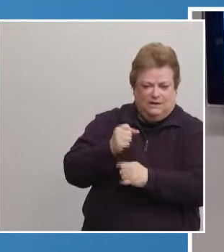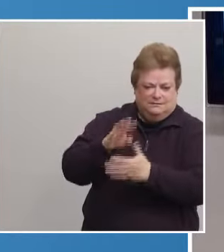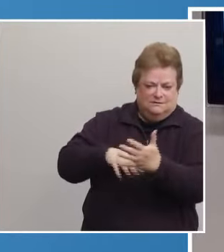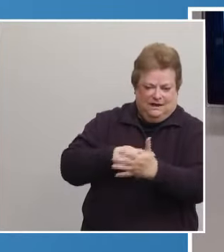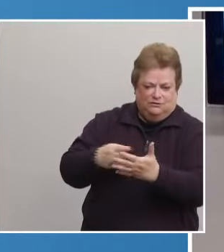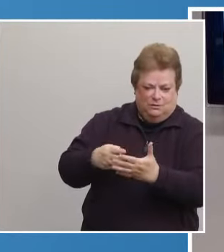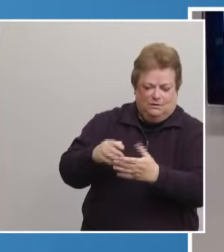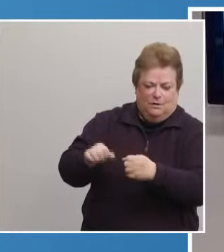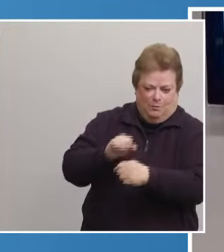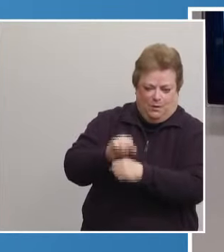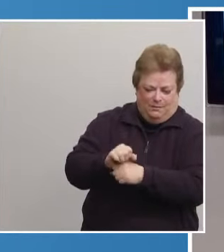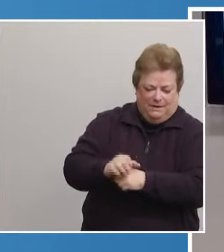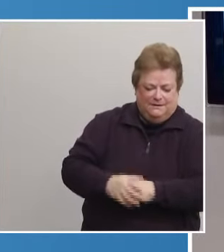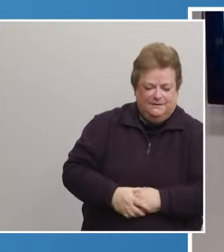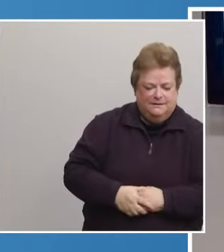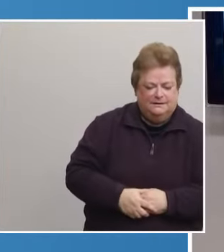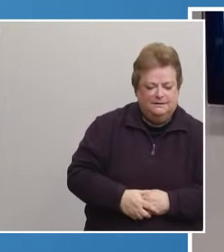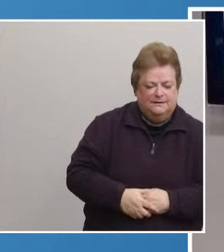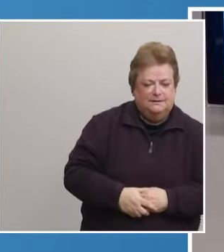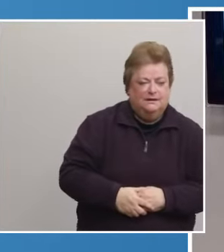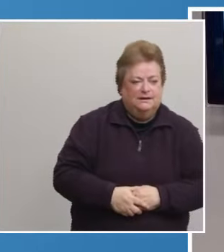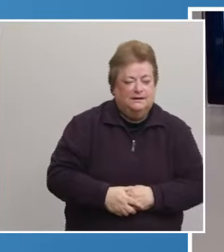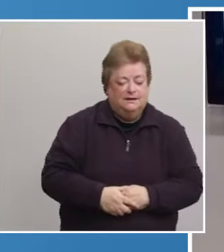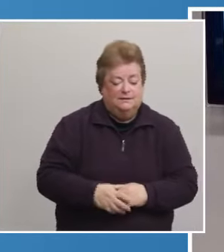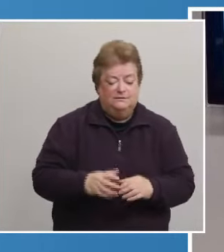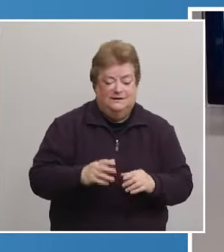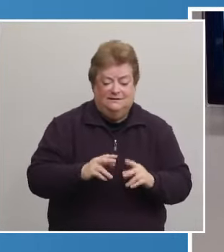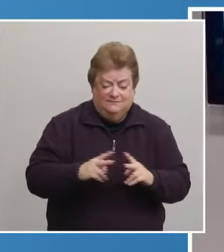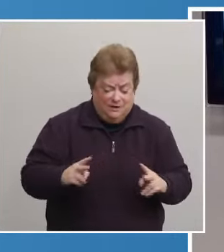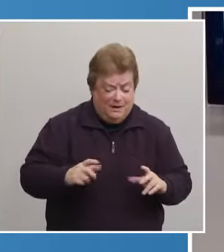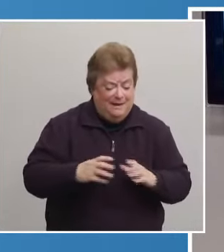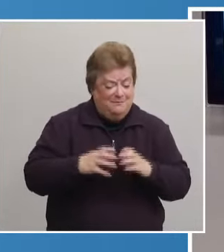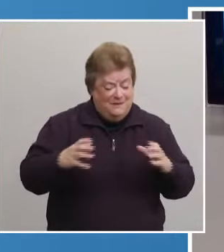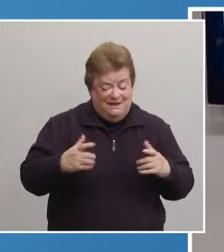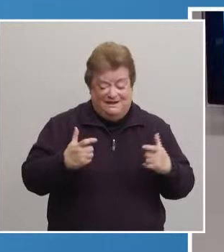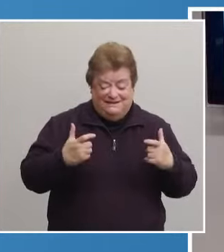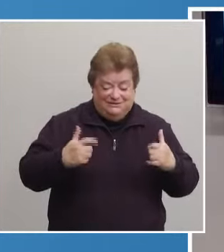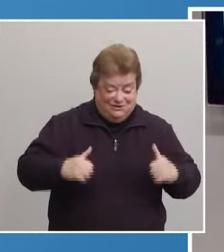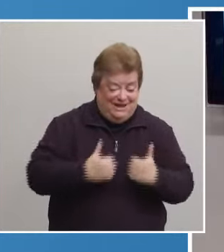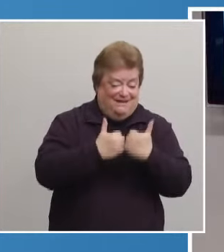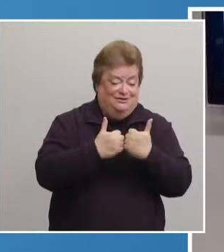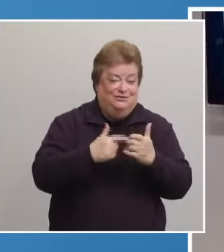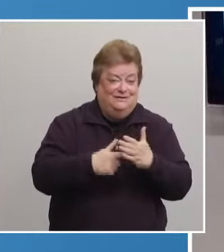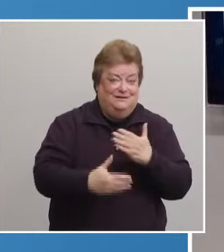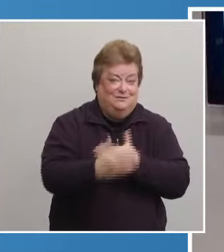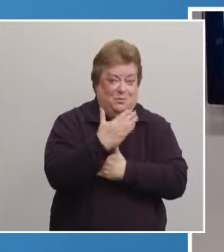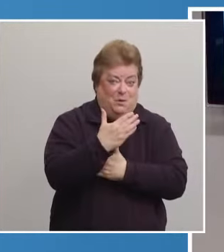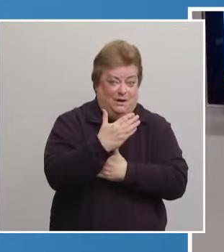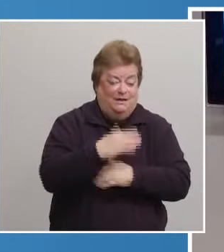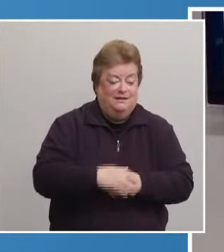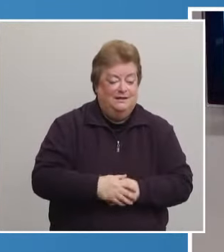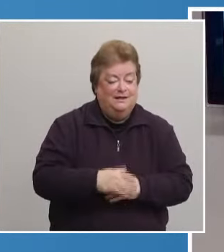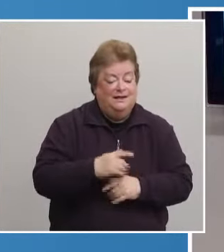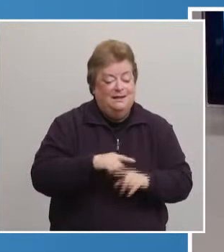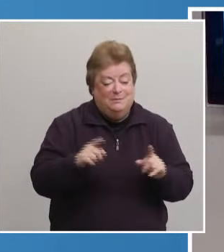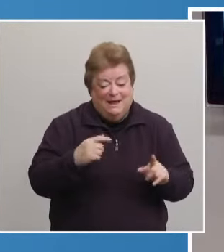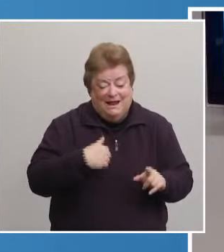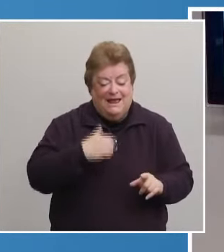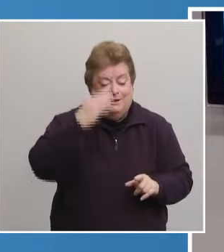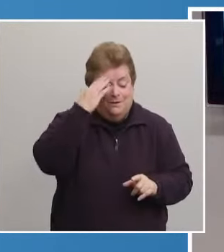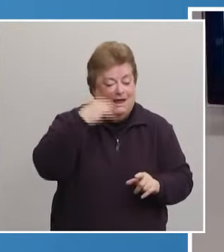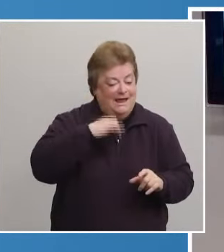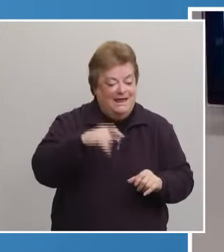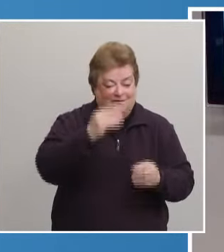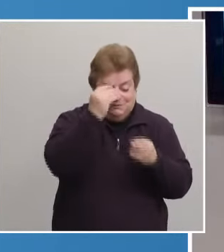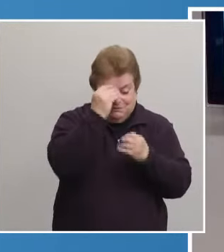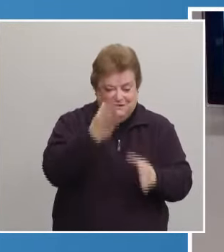So, while it was really a challenge this morning and not one we wanted to see, I have to tell you that, you